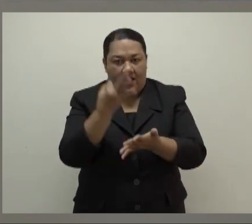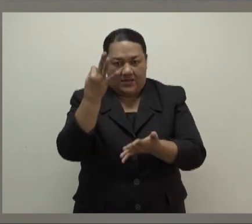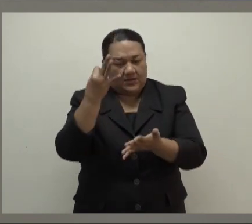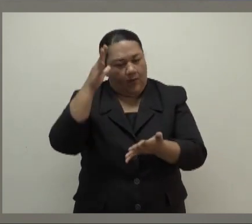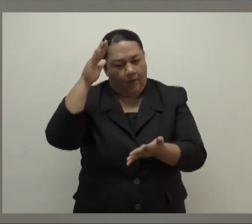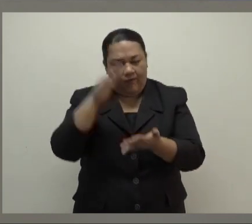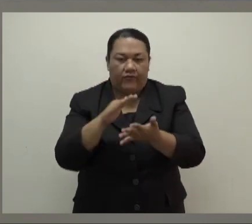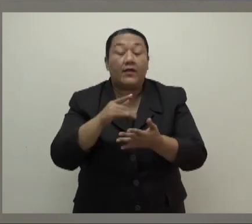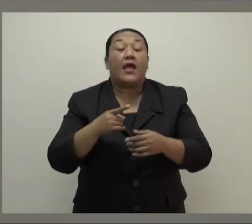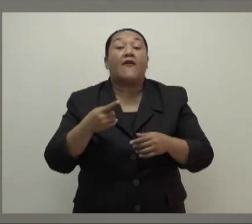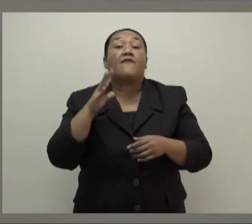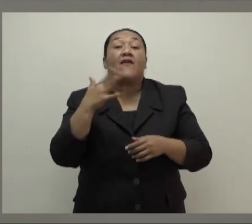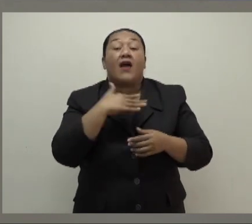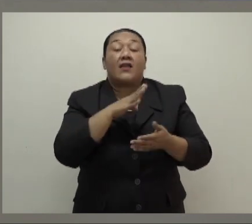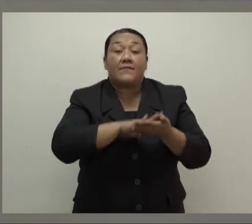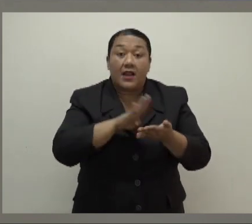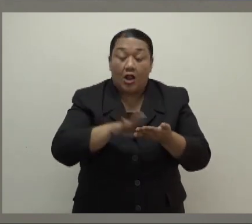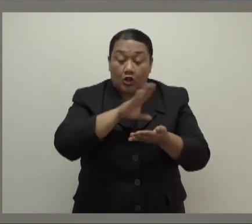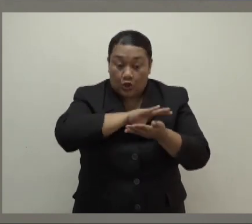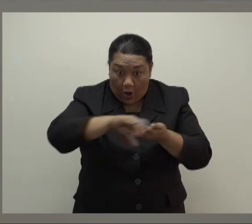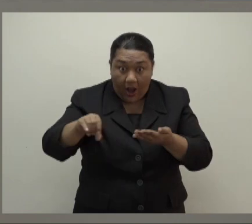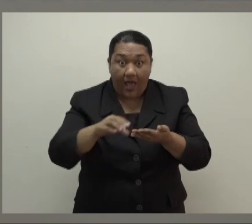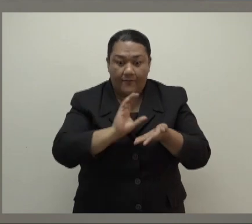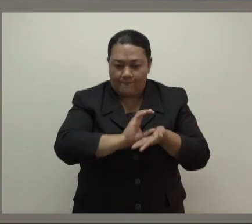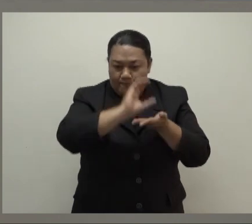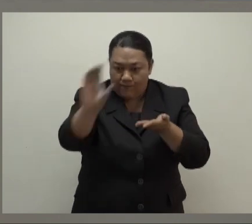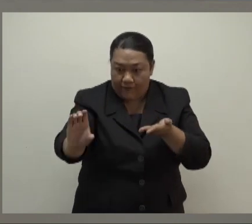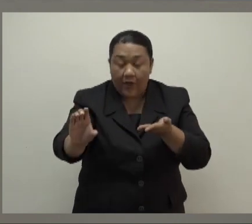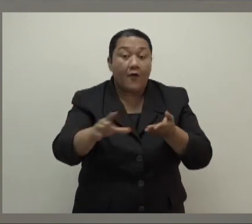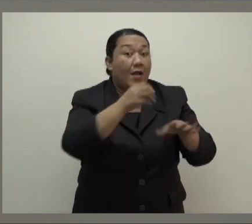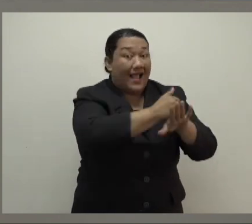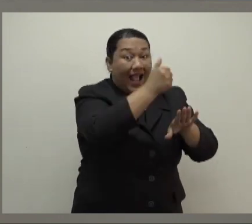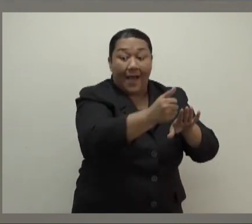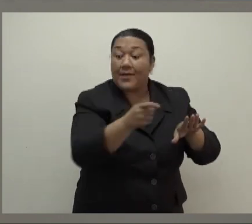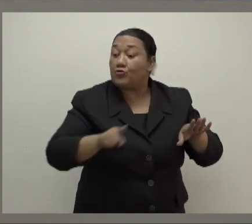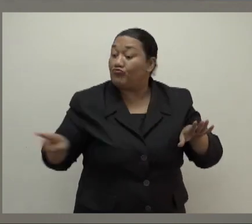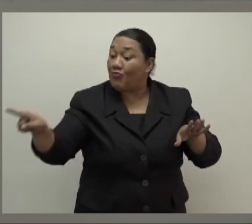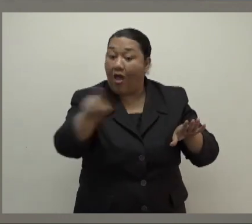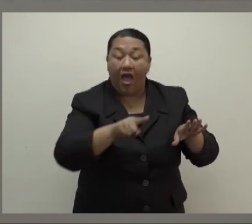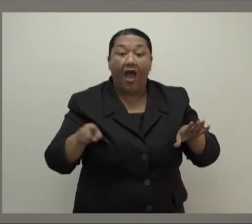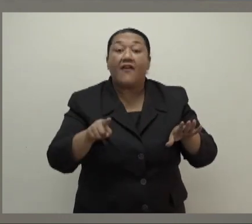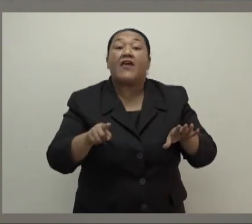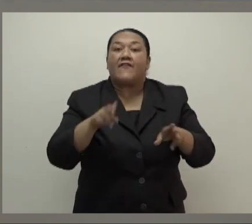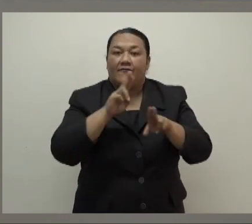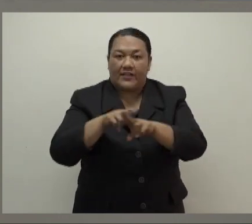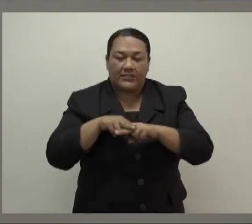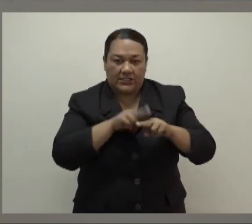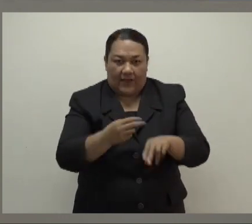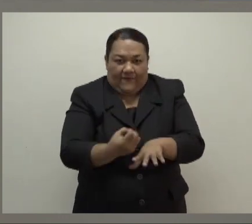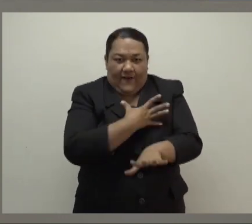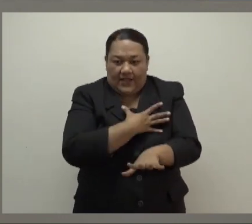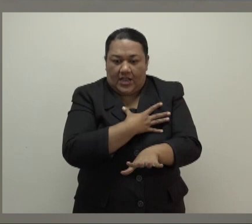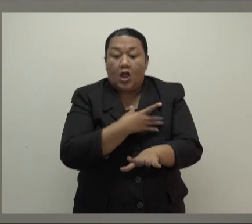million in assistance was paid directly by the government to Fijians whose unemployment was affected, and, of course, indirectly